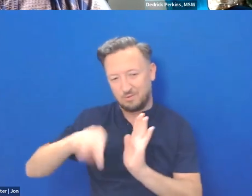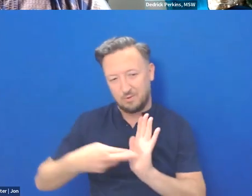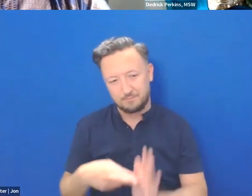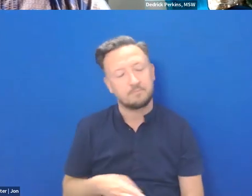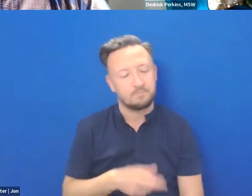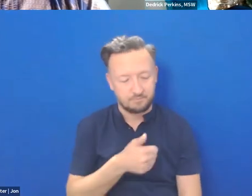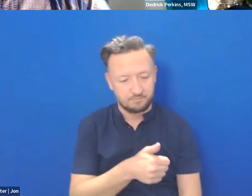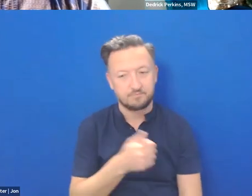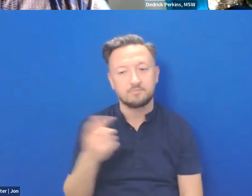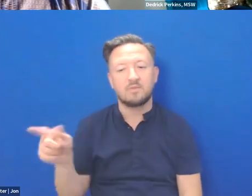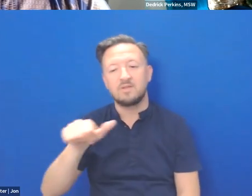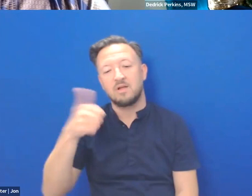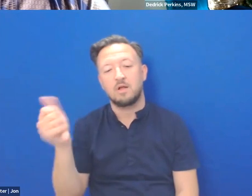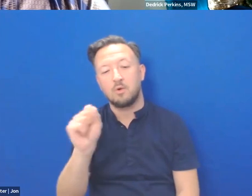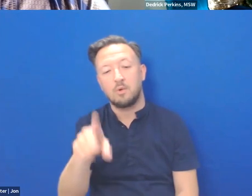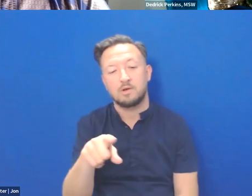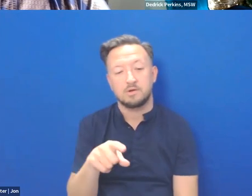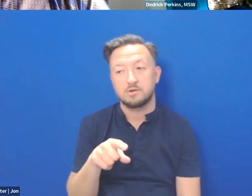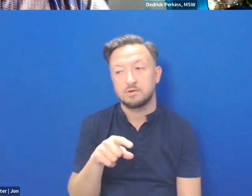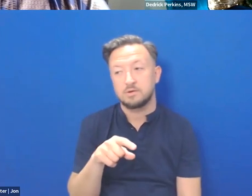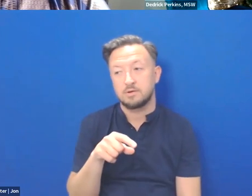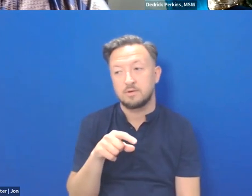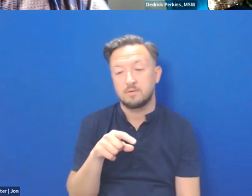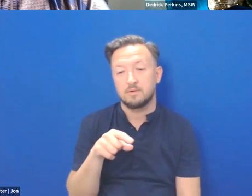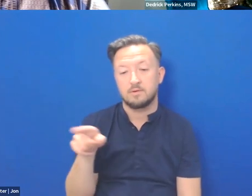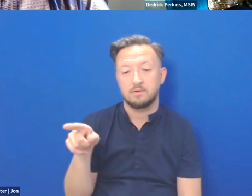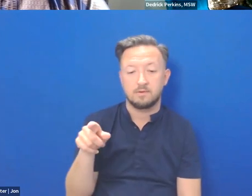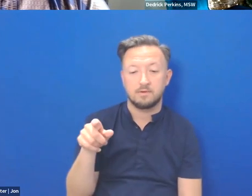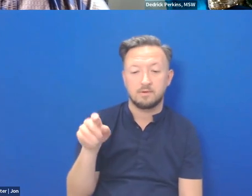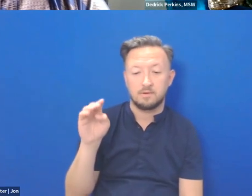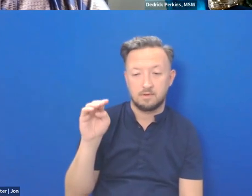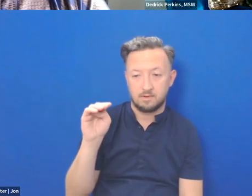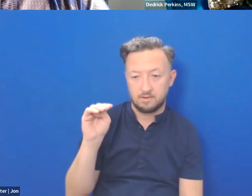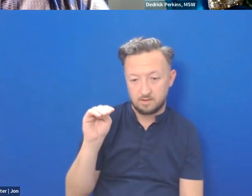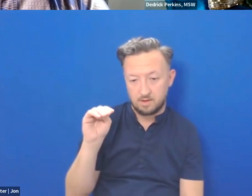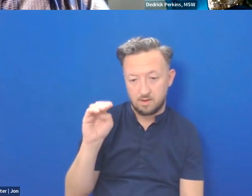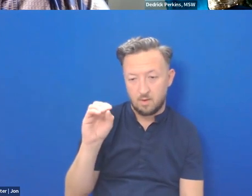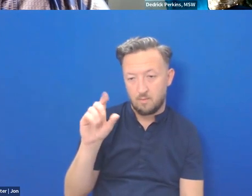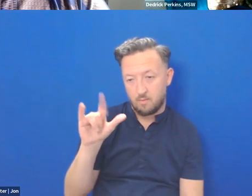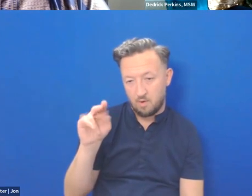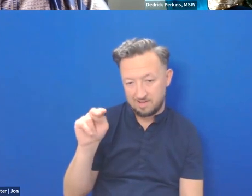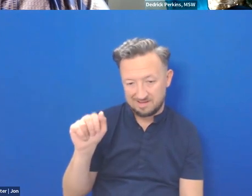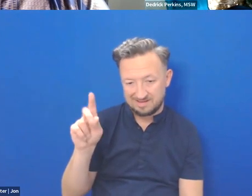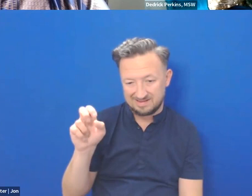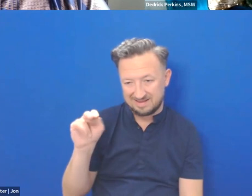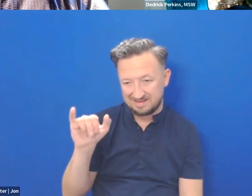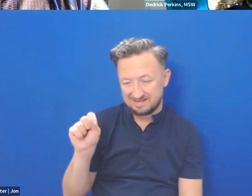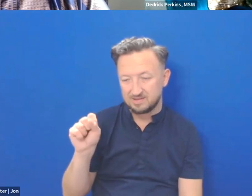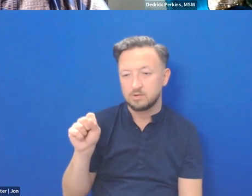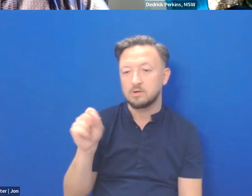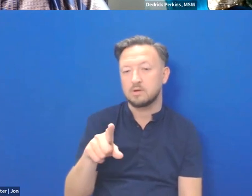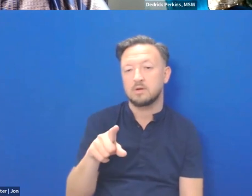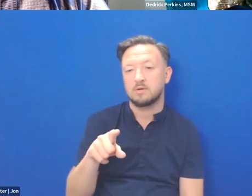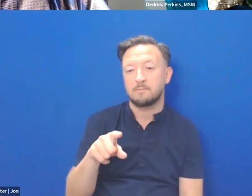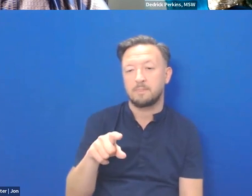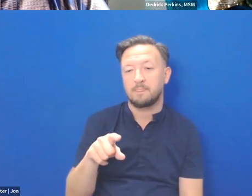So we have a question from Molina Dennis. What is the current